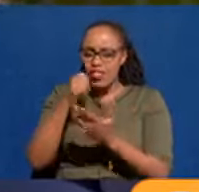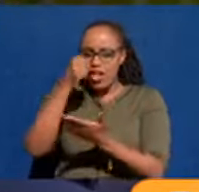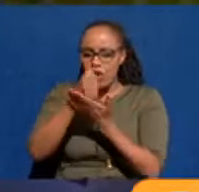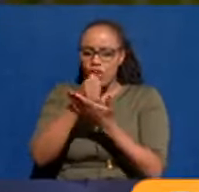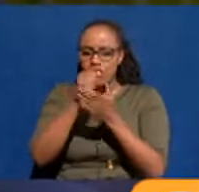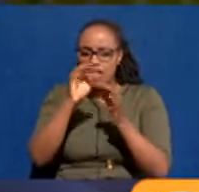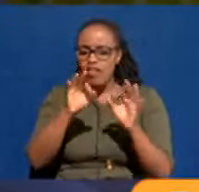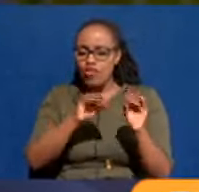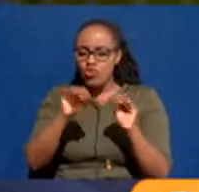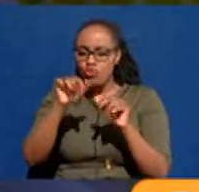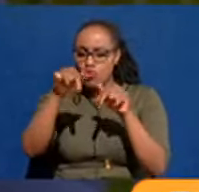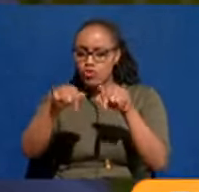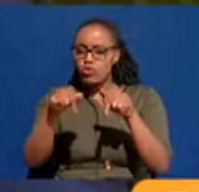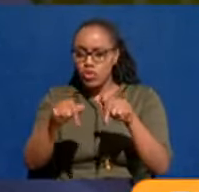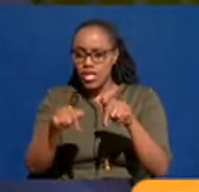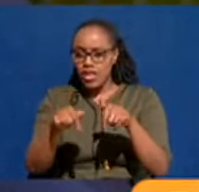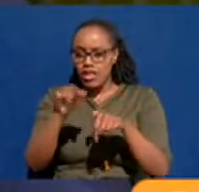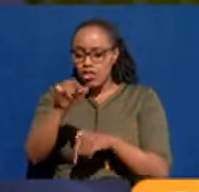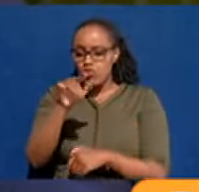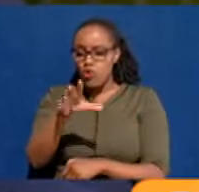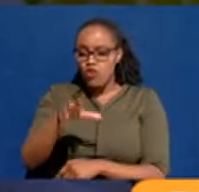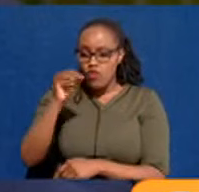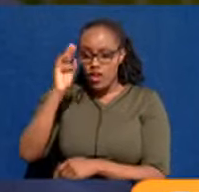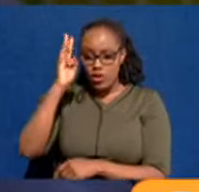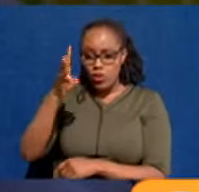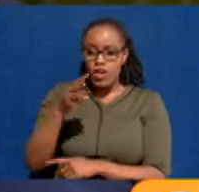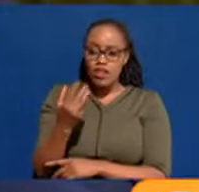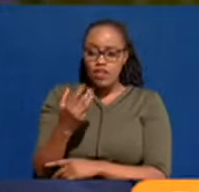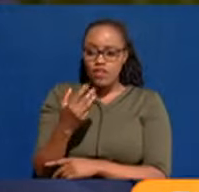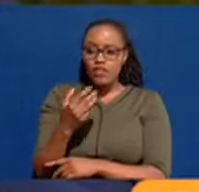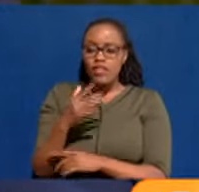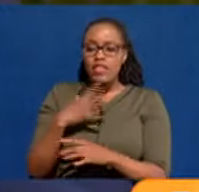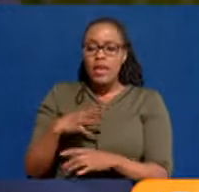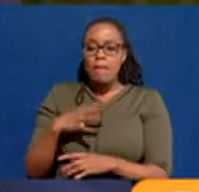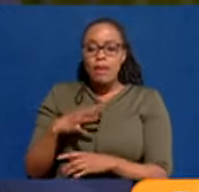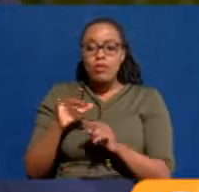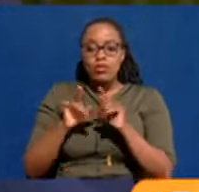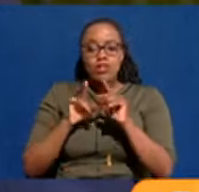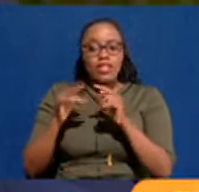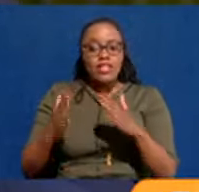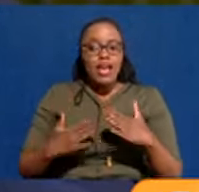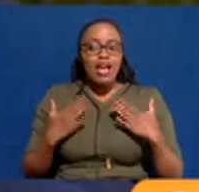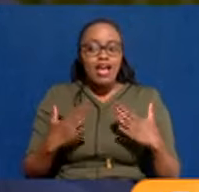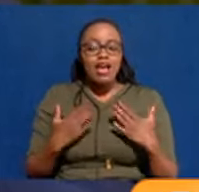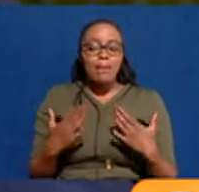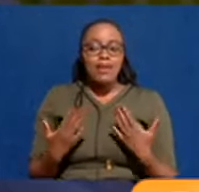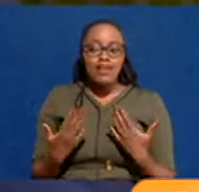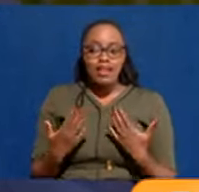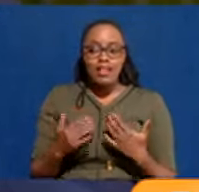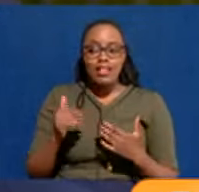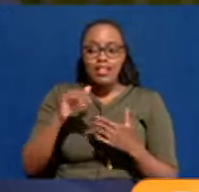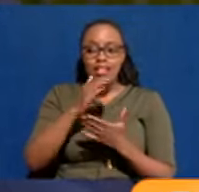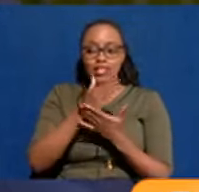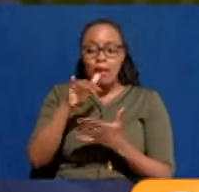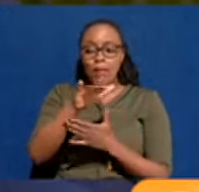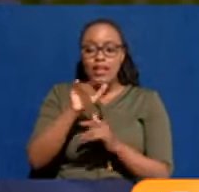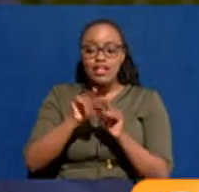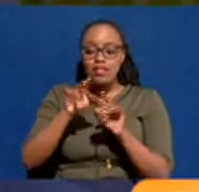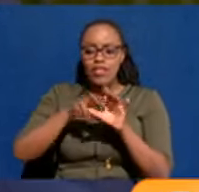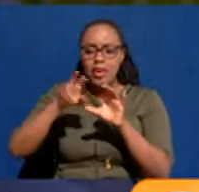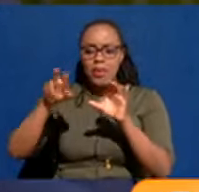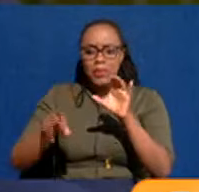If you go there today, you'll find a lot of the passengers are very happy. Because, you know, some of the areas they used to be dropped at.